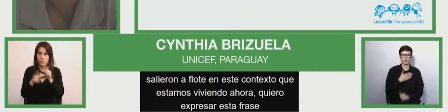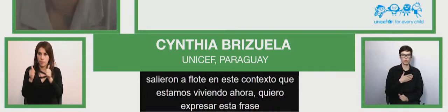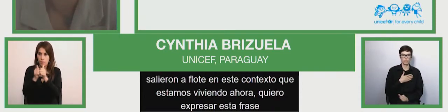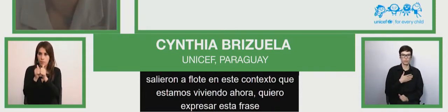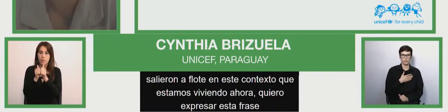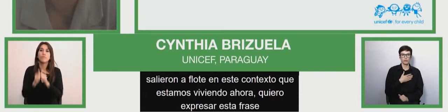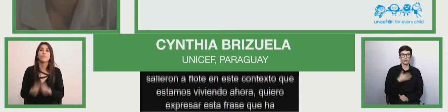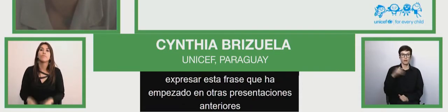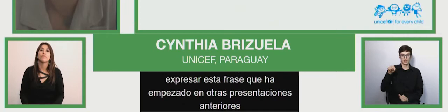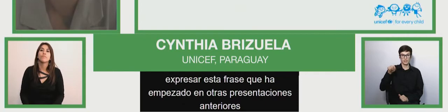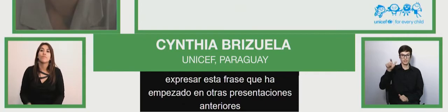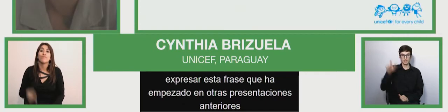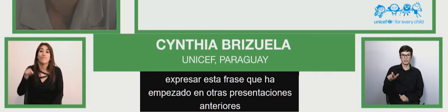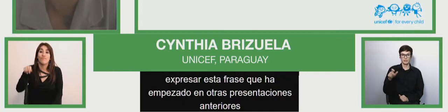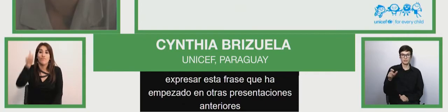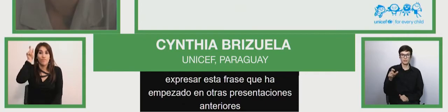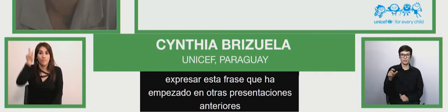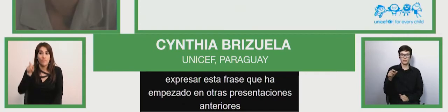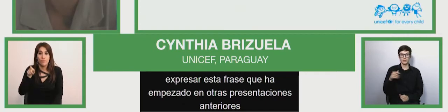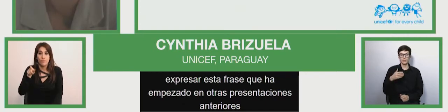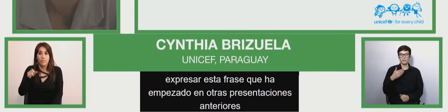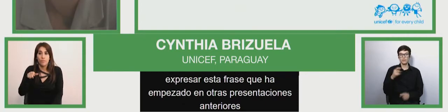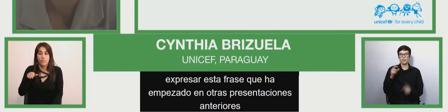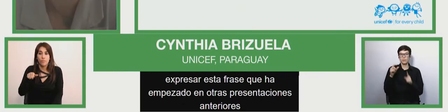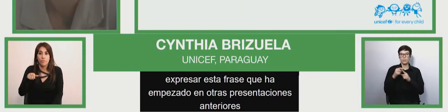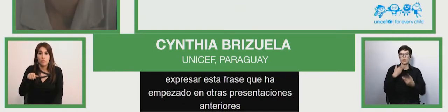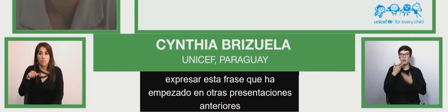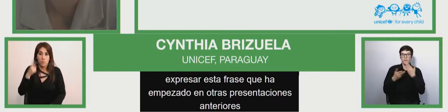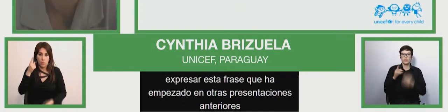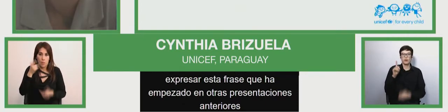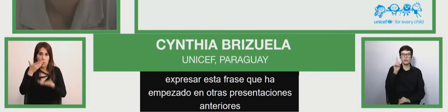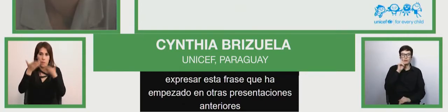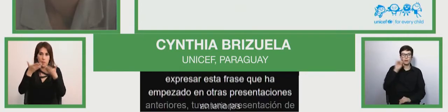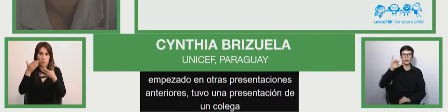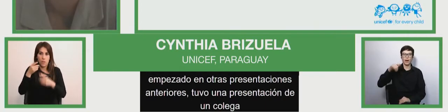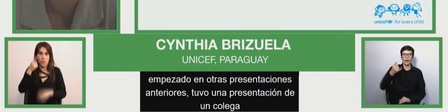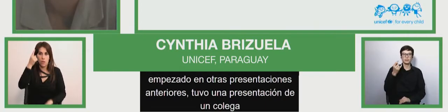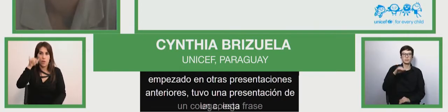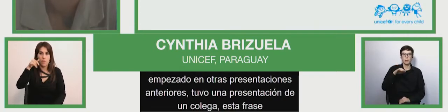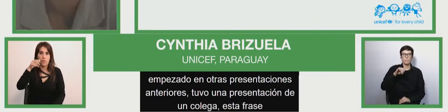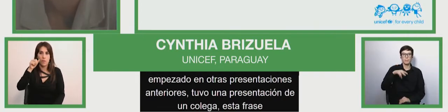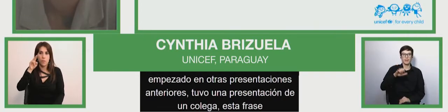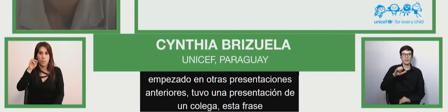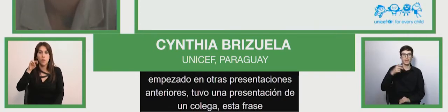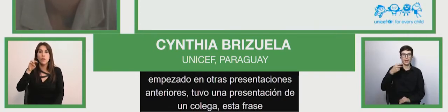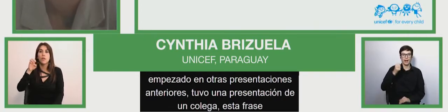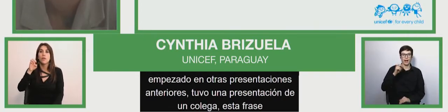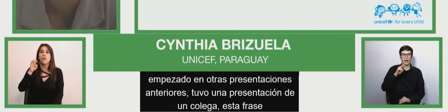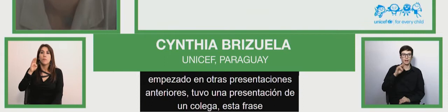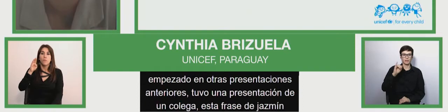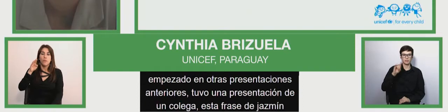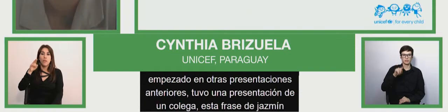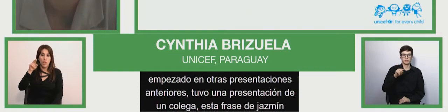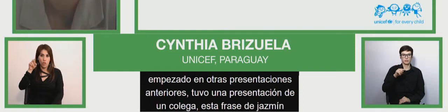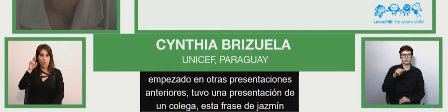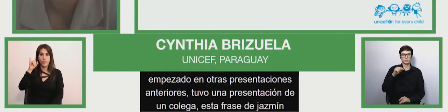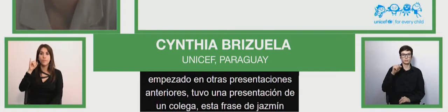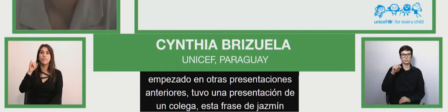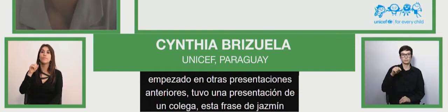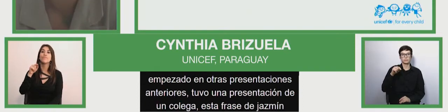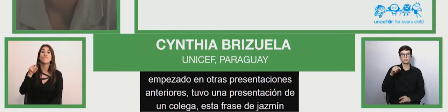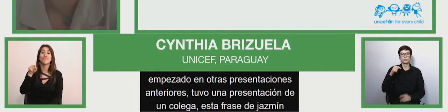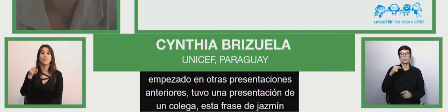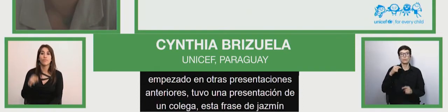him and this from it's just been harris from jasmine harris in the publication that i shared with you the process of